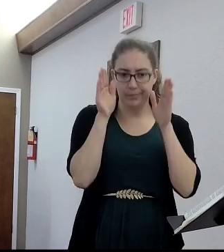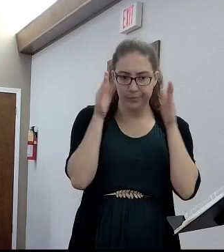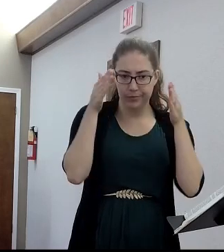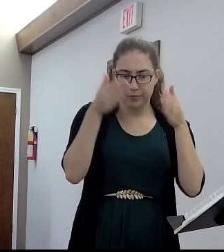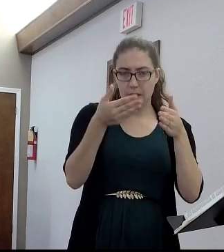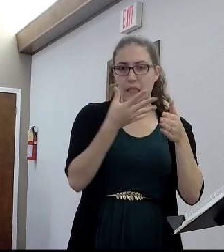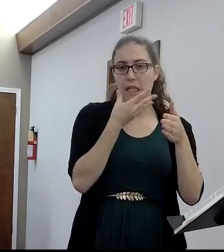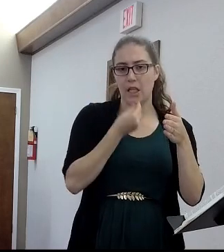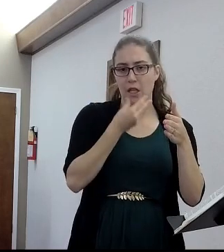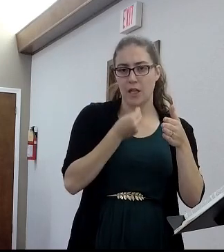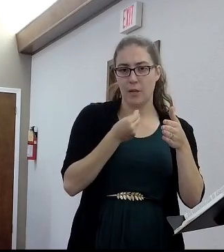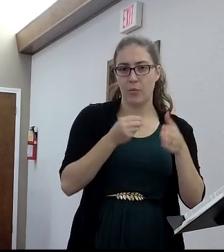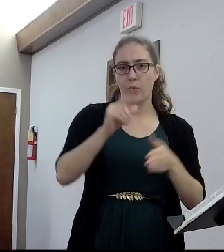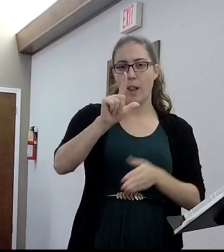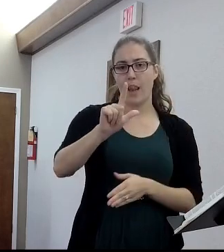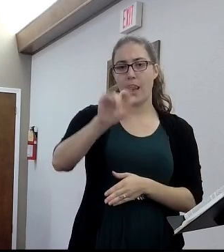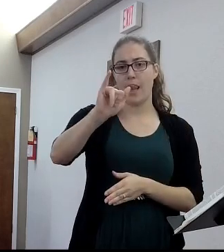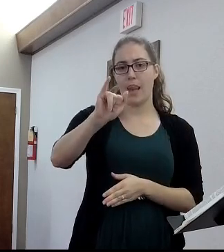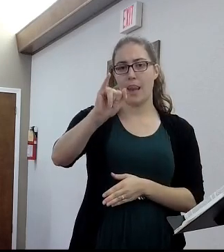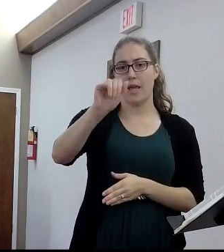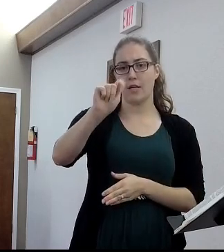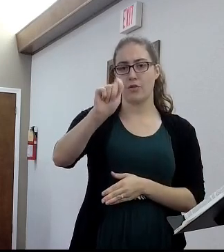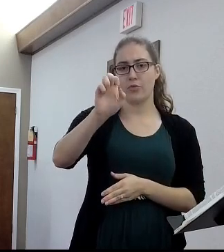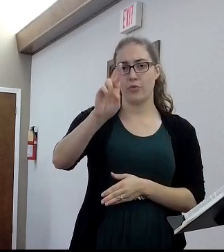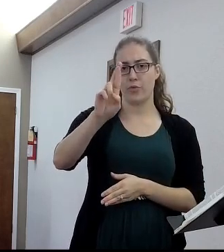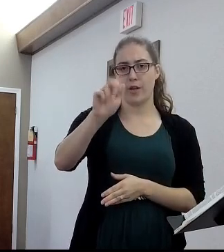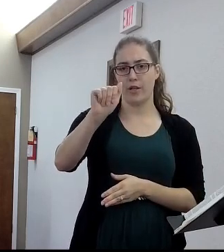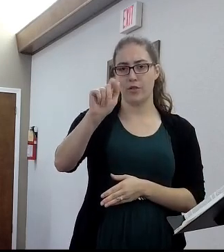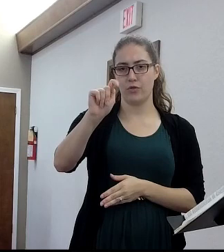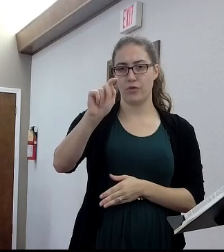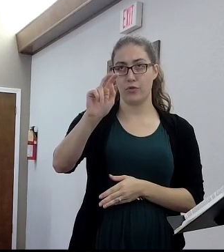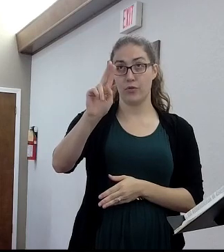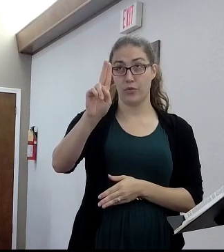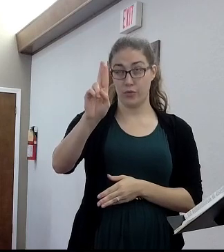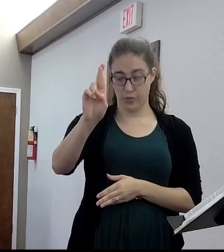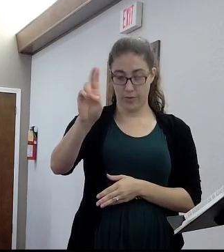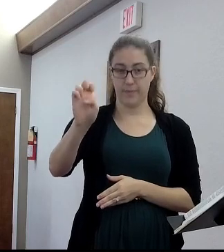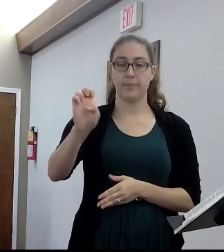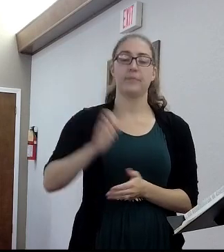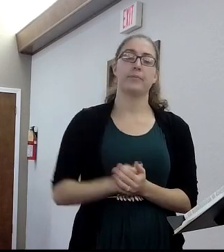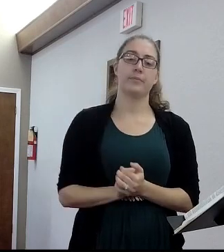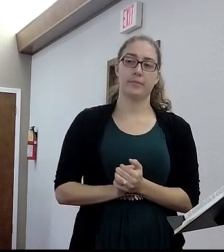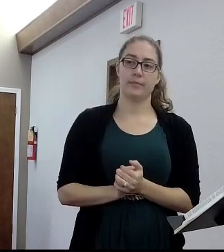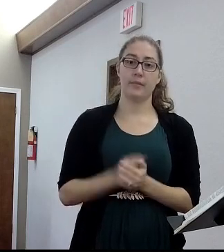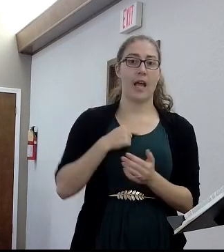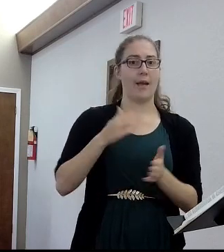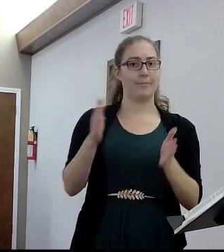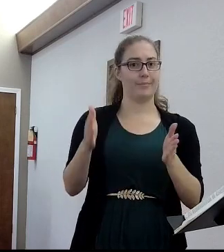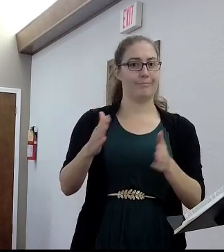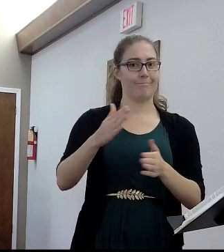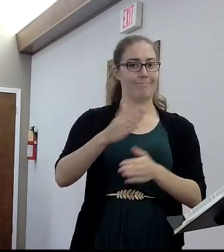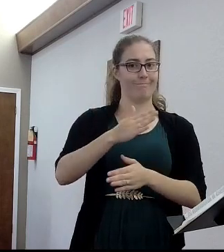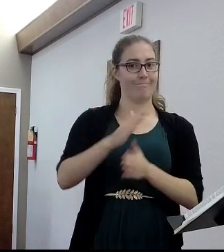encouraged it. But we're going to be going through Proverbs soon. I hope that you're excited about it as much as I am. You might not be.